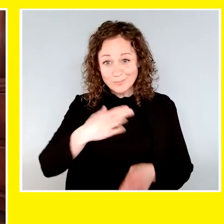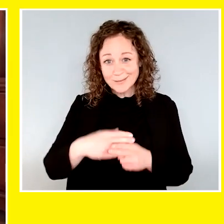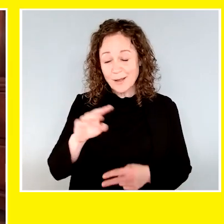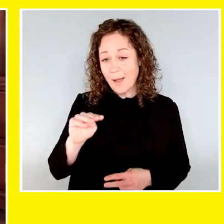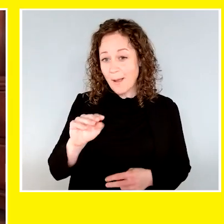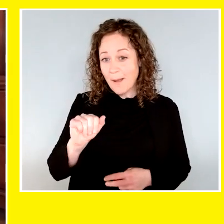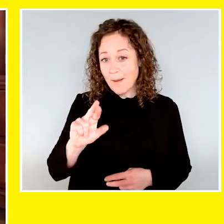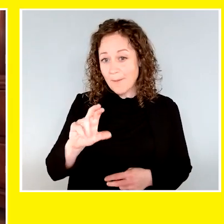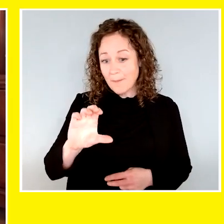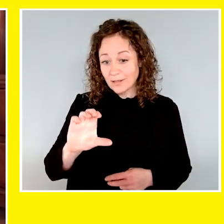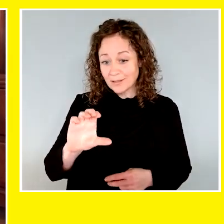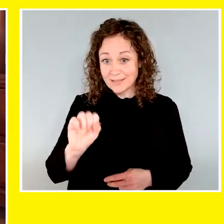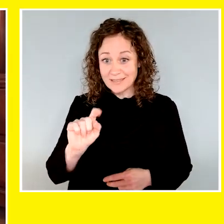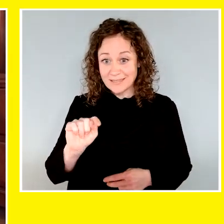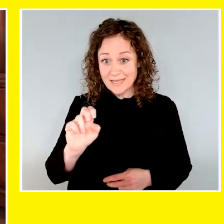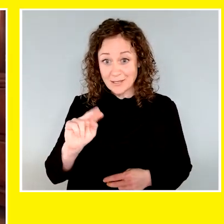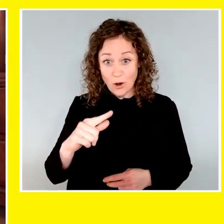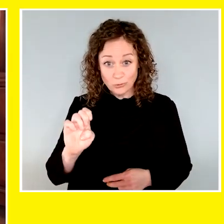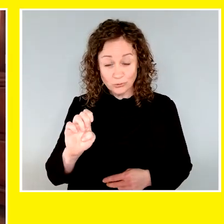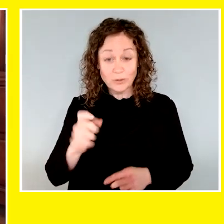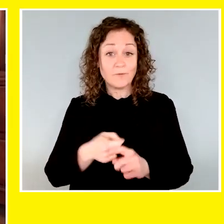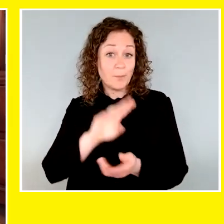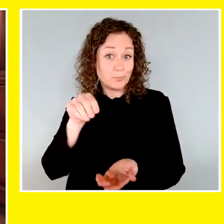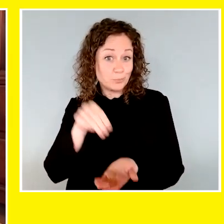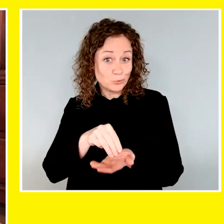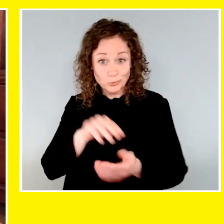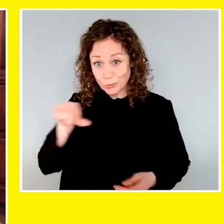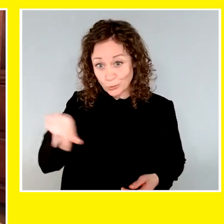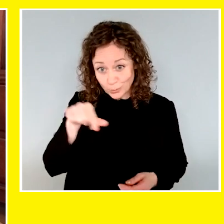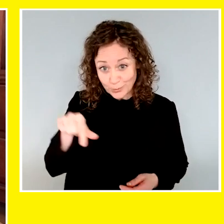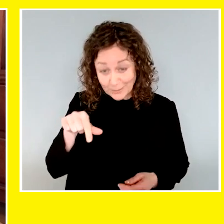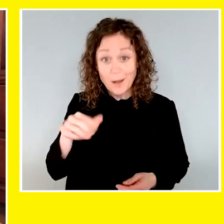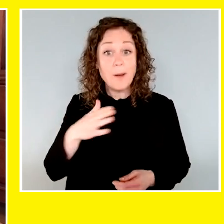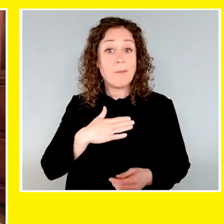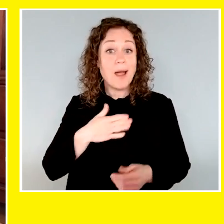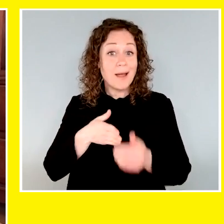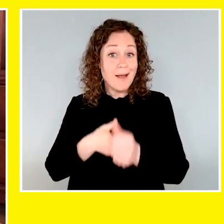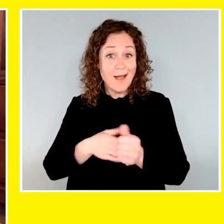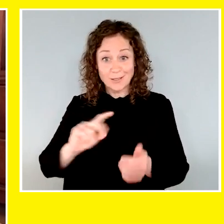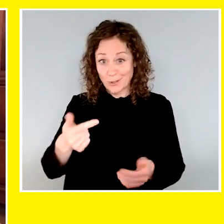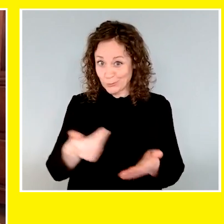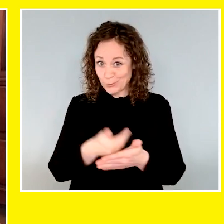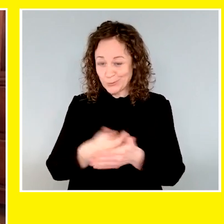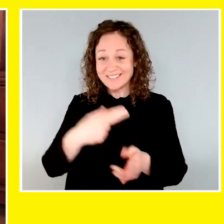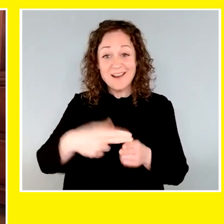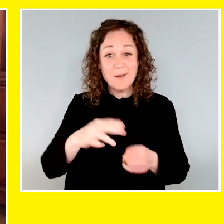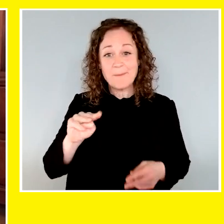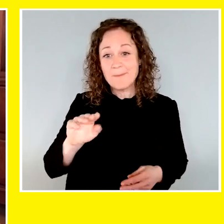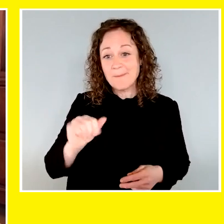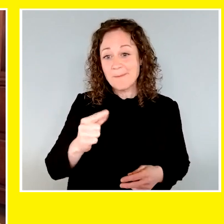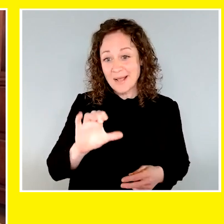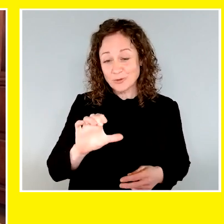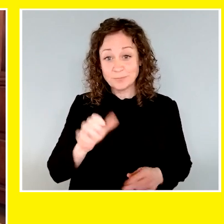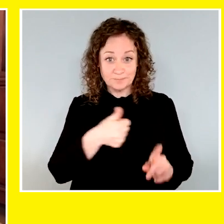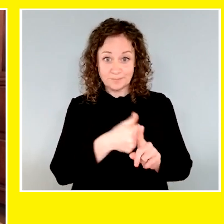Hello, my name is Marc Saint-Ange from Longueuil, the central of Montreal, Quebec. And this is Magic, my new guide